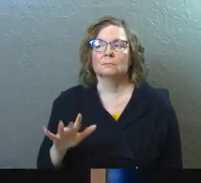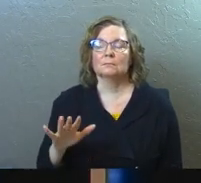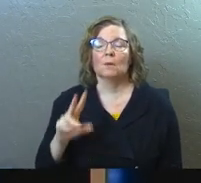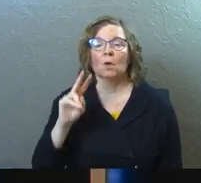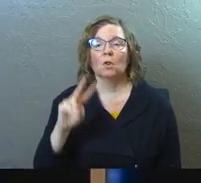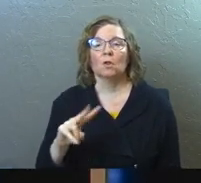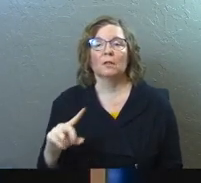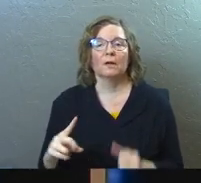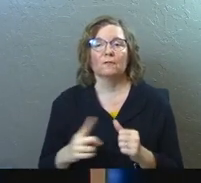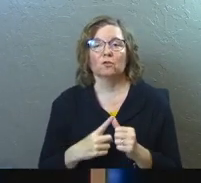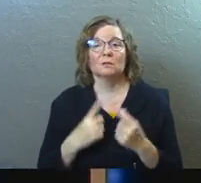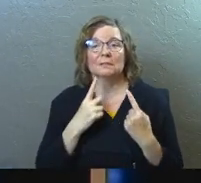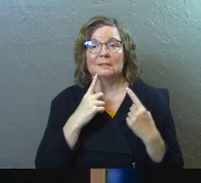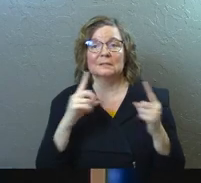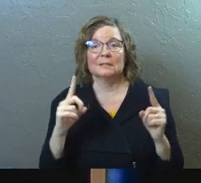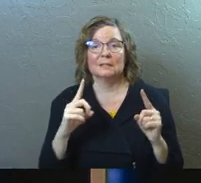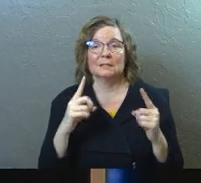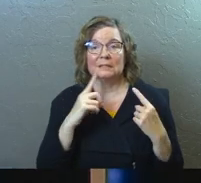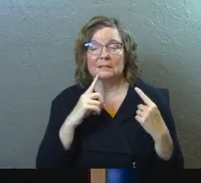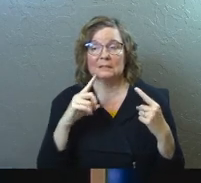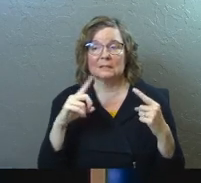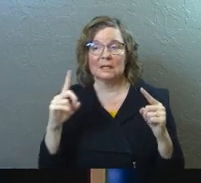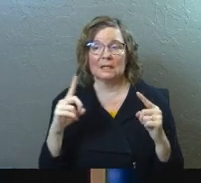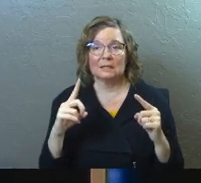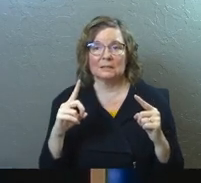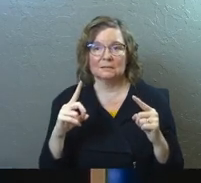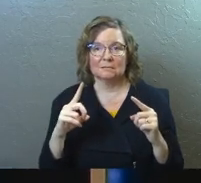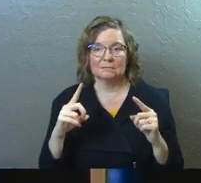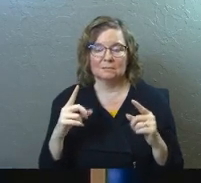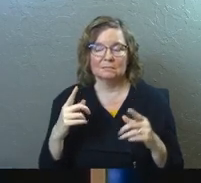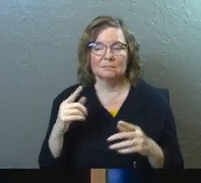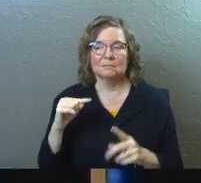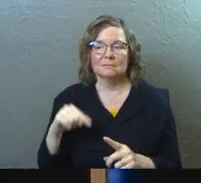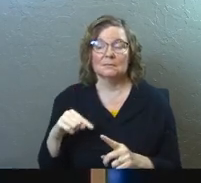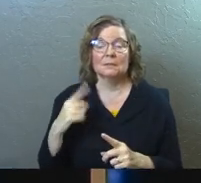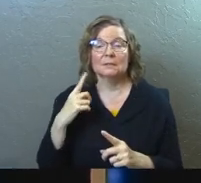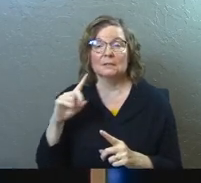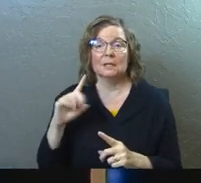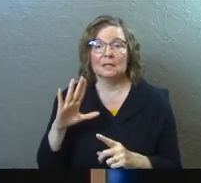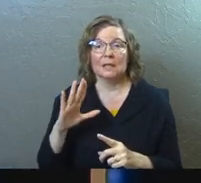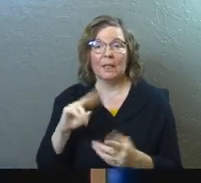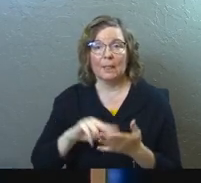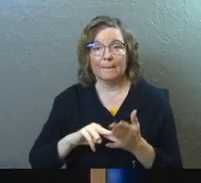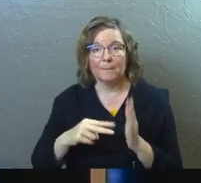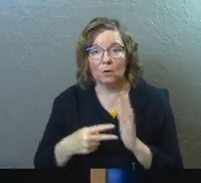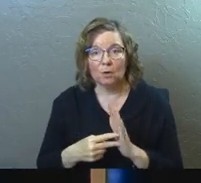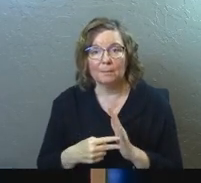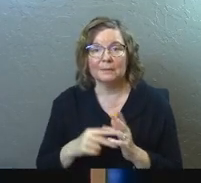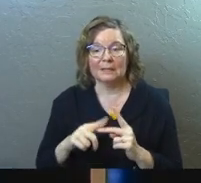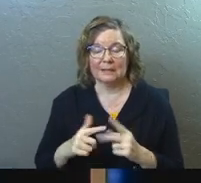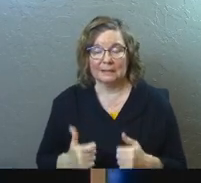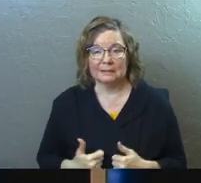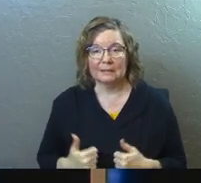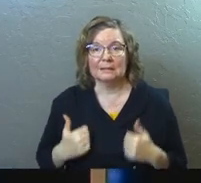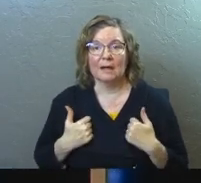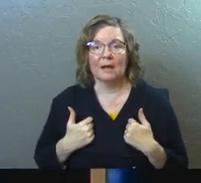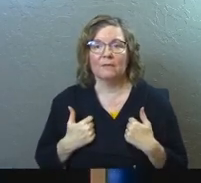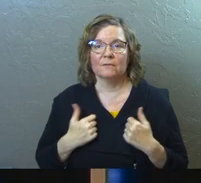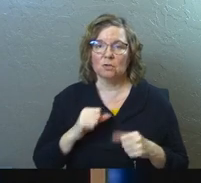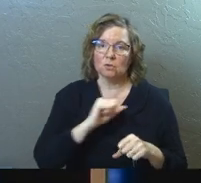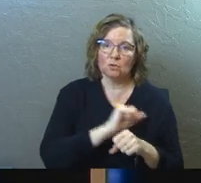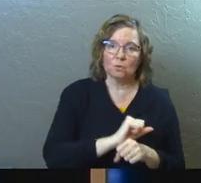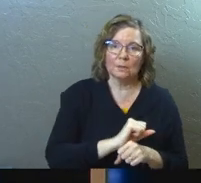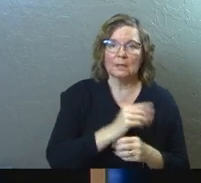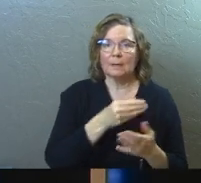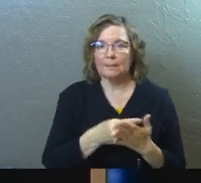And look at the first kind of success. You get success in the quest, success in your purpose, success in this life. It's